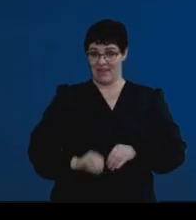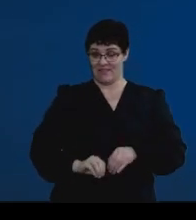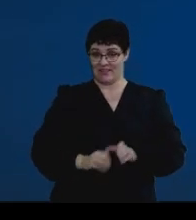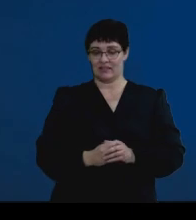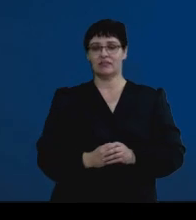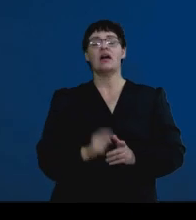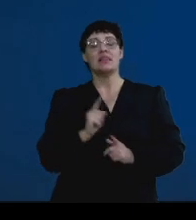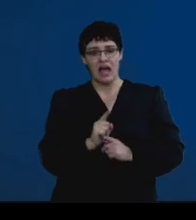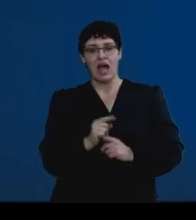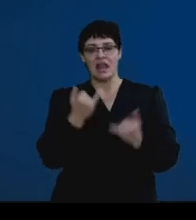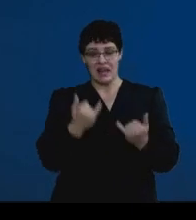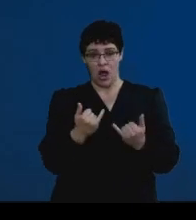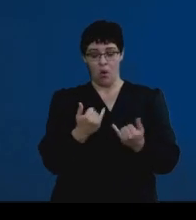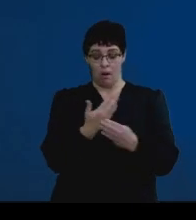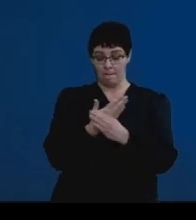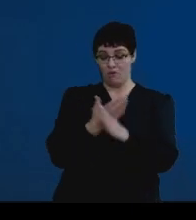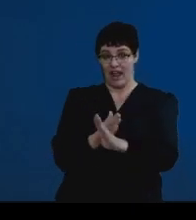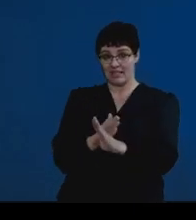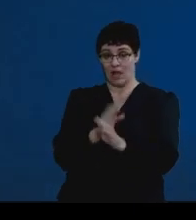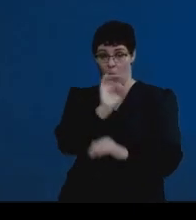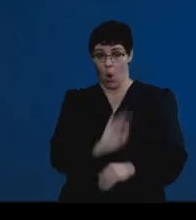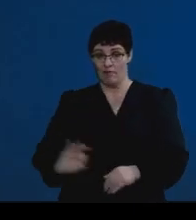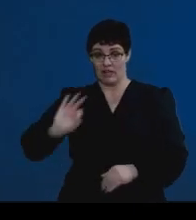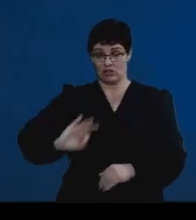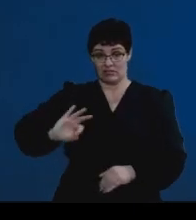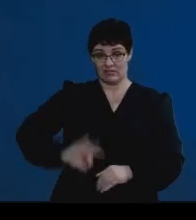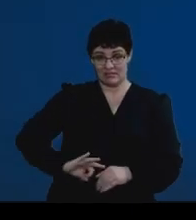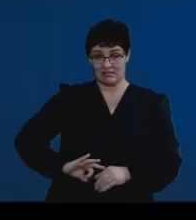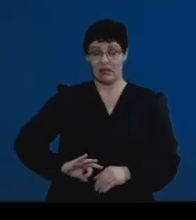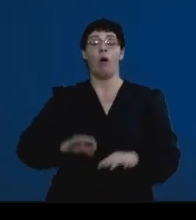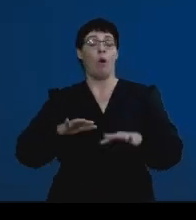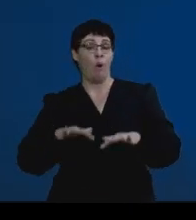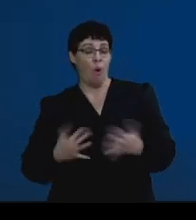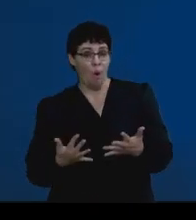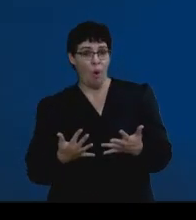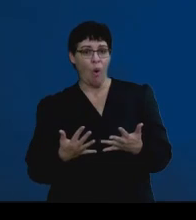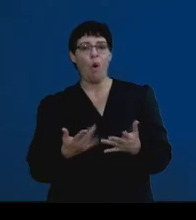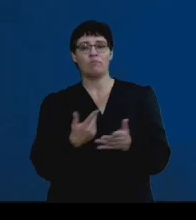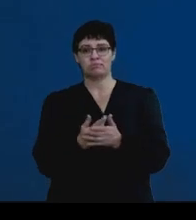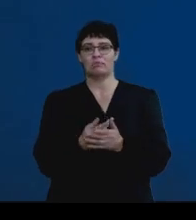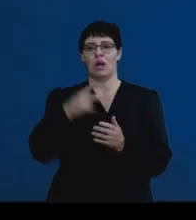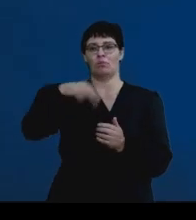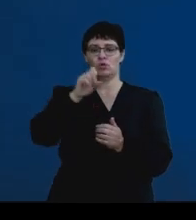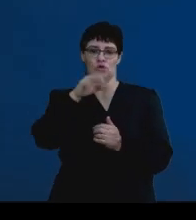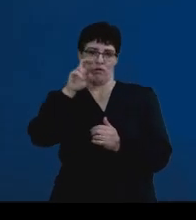on preventing the process of either ovulation, in this case, or the process of fusion. The